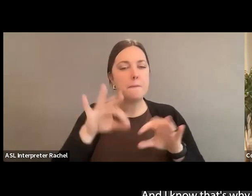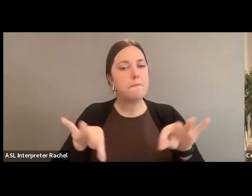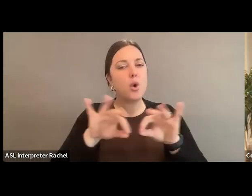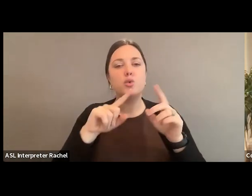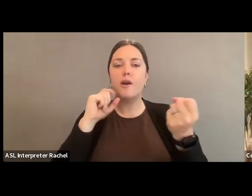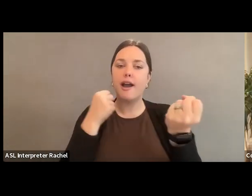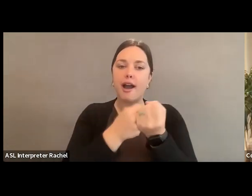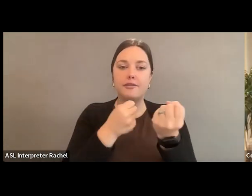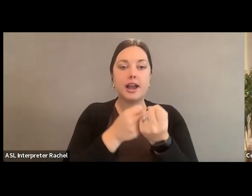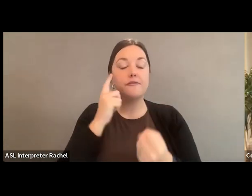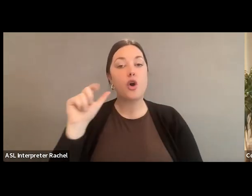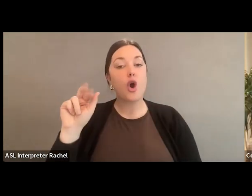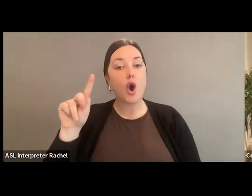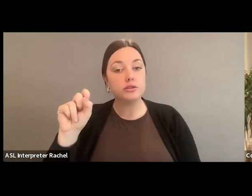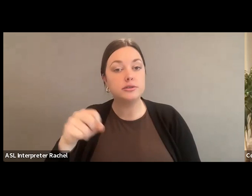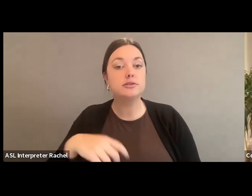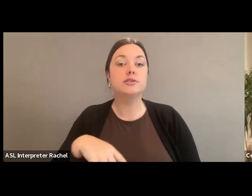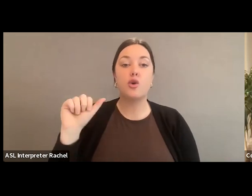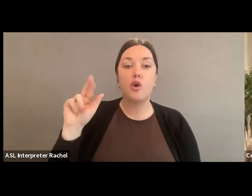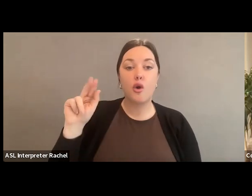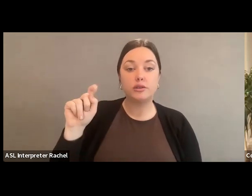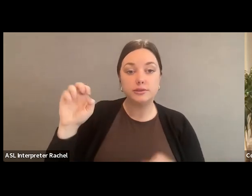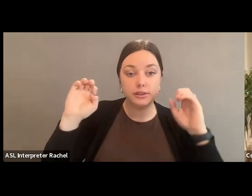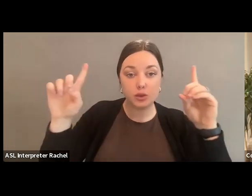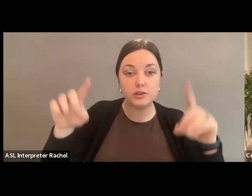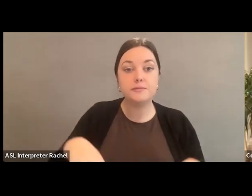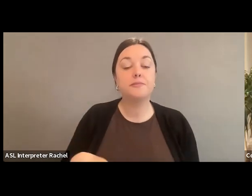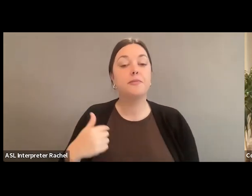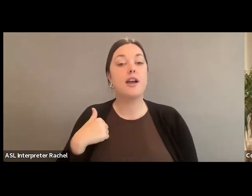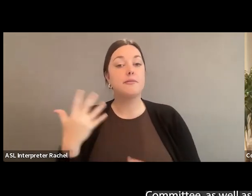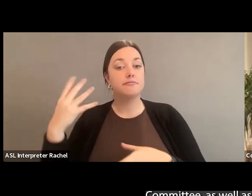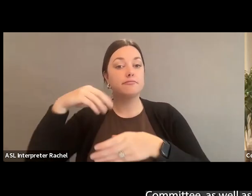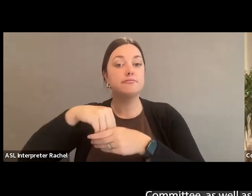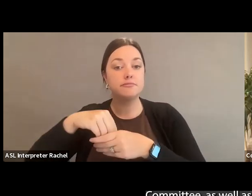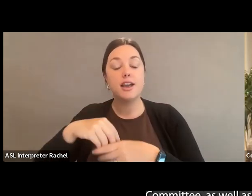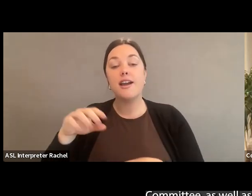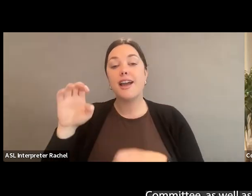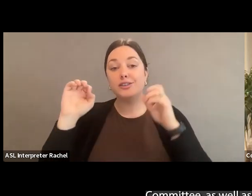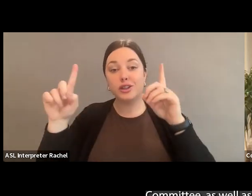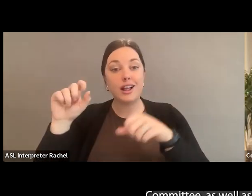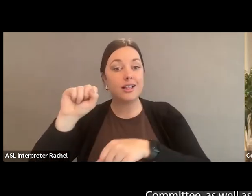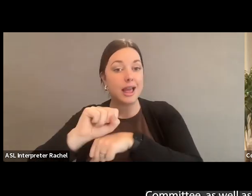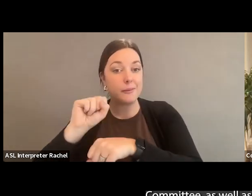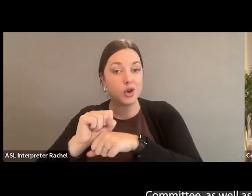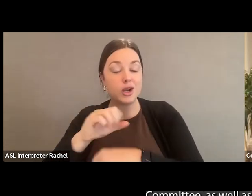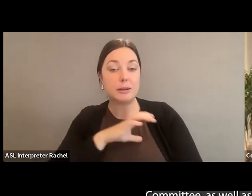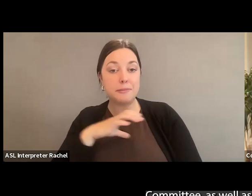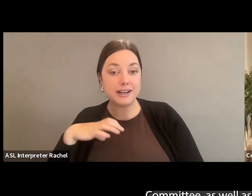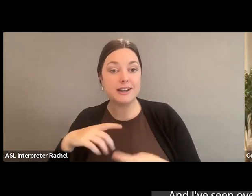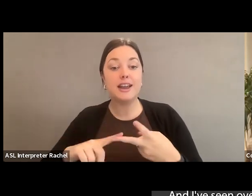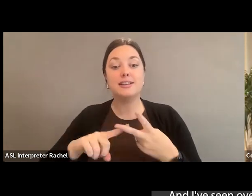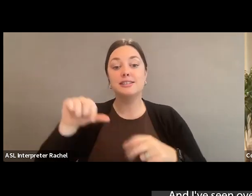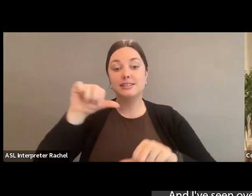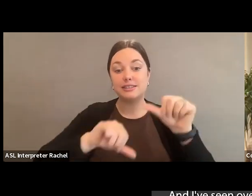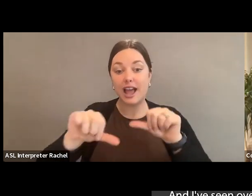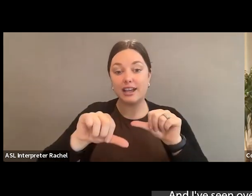for the arts and arts education. So I serve on the Education and Labor Committee, as well as the Committee on Science, Space, and Technology.